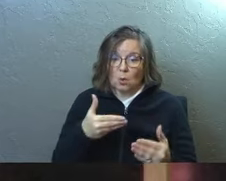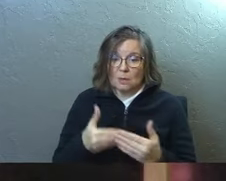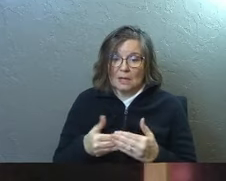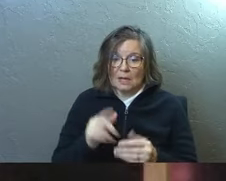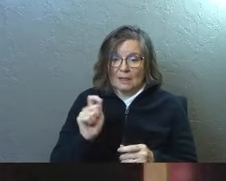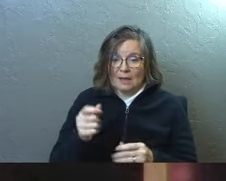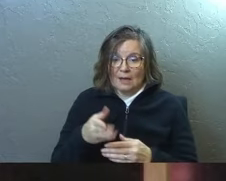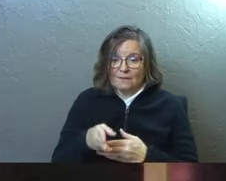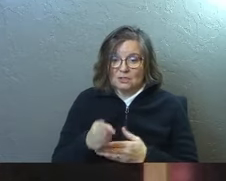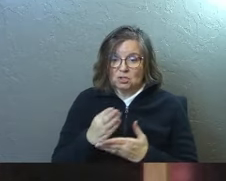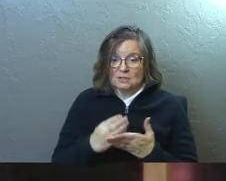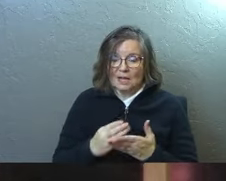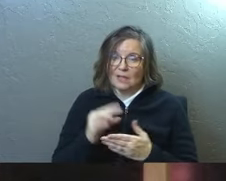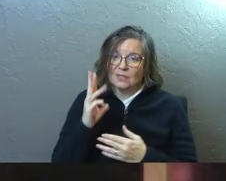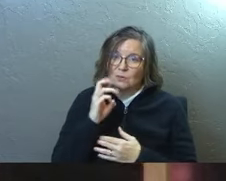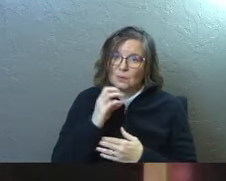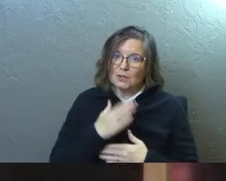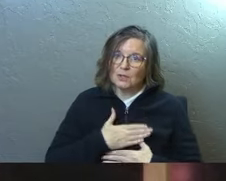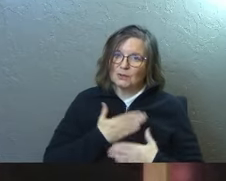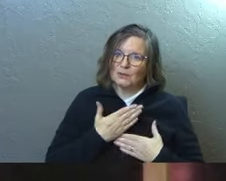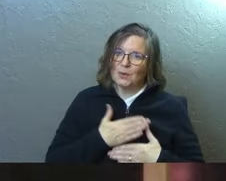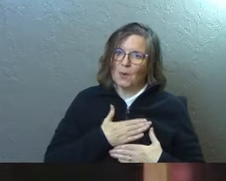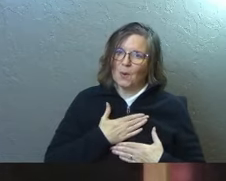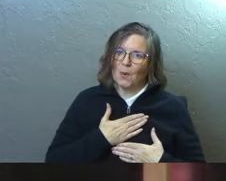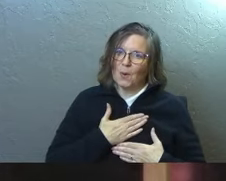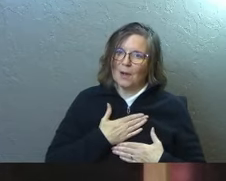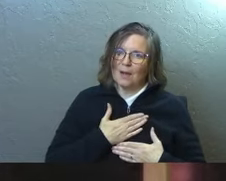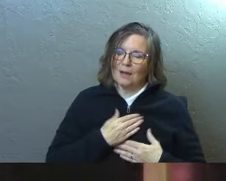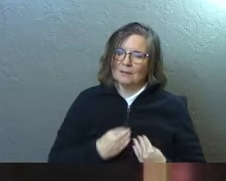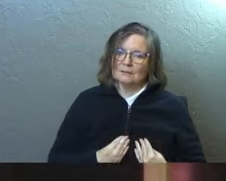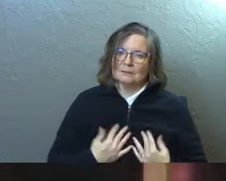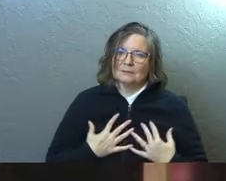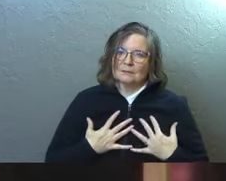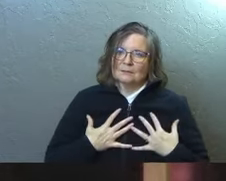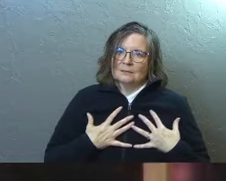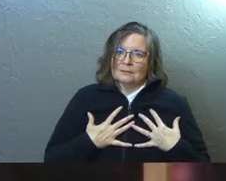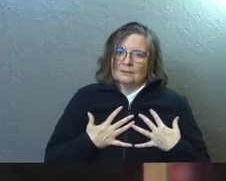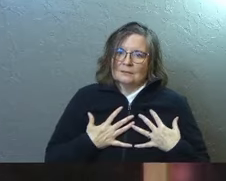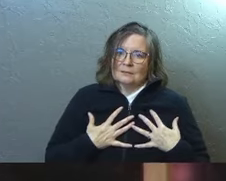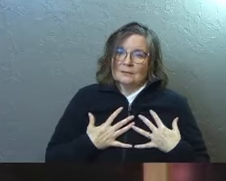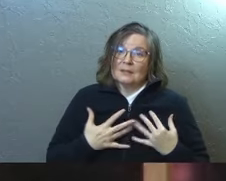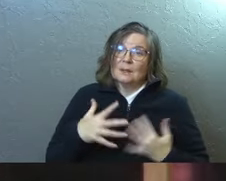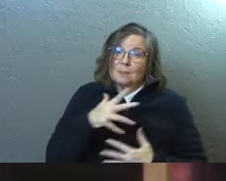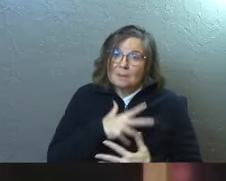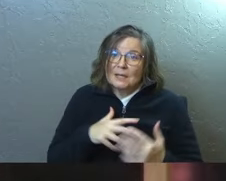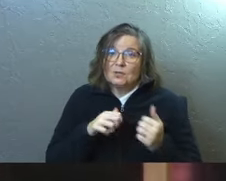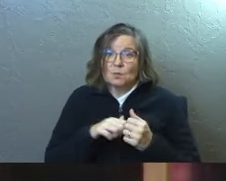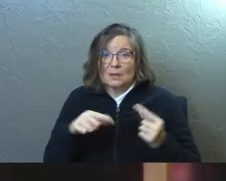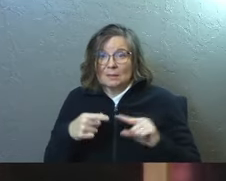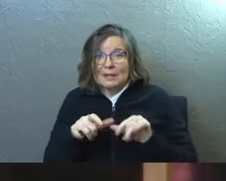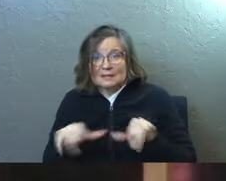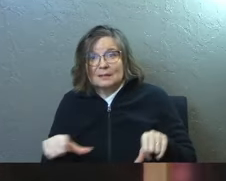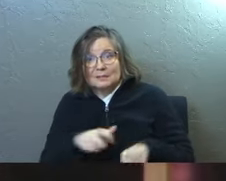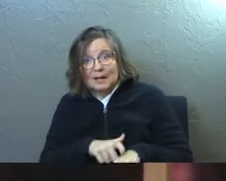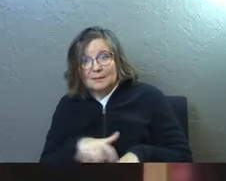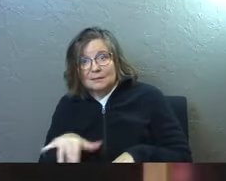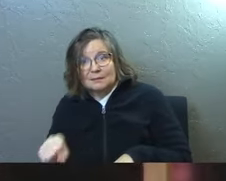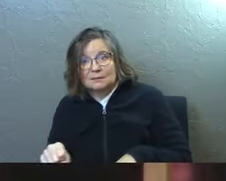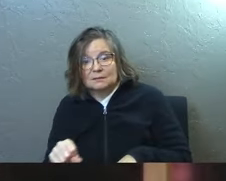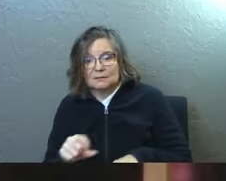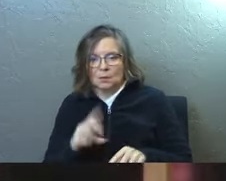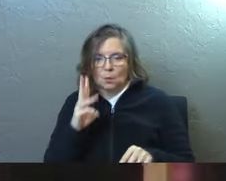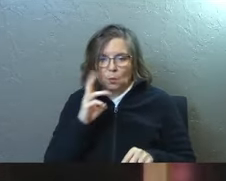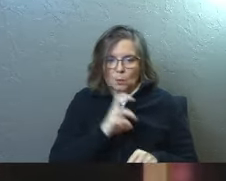near that fishing section and there was a weird joy that came. A joy mixed with pain, by the way. Weird,